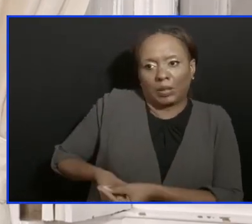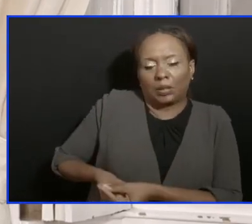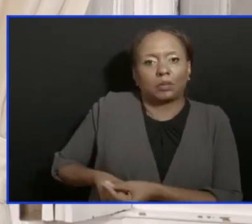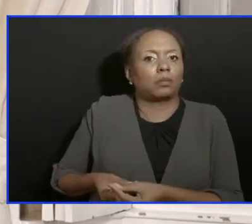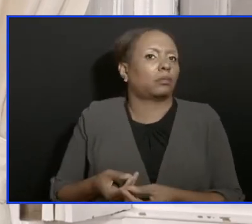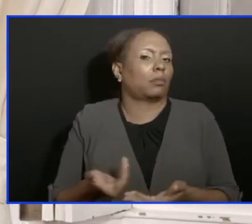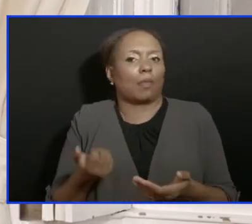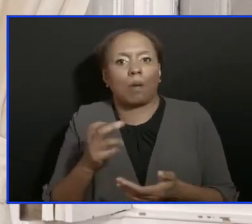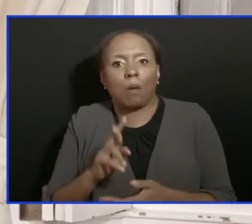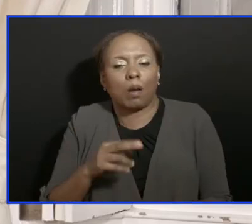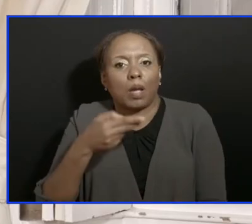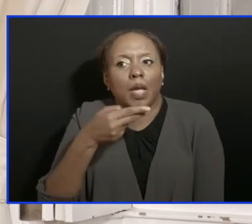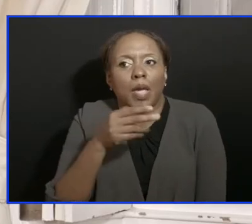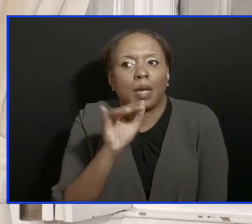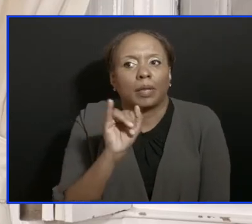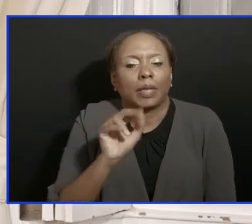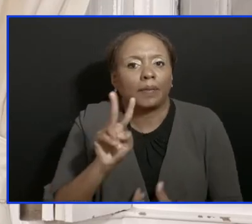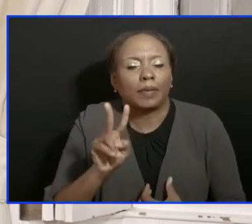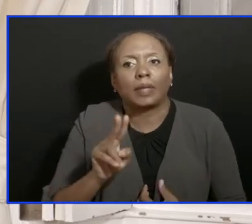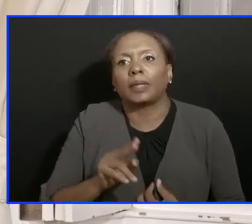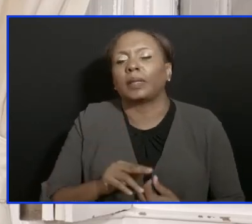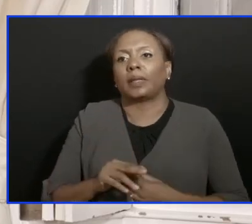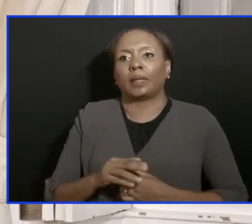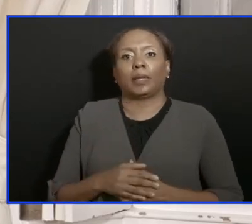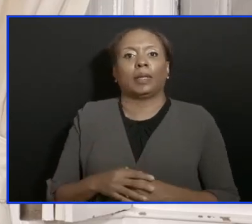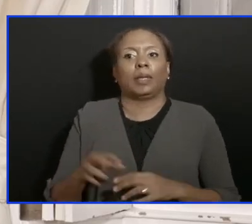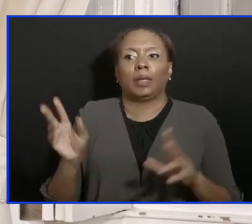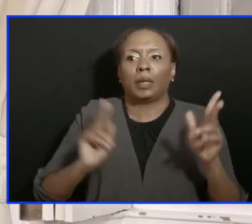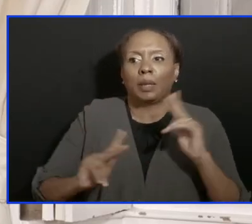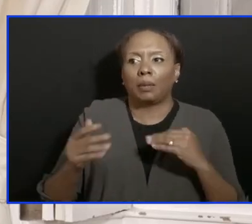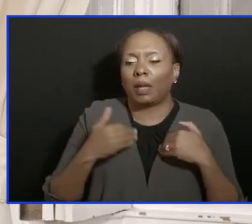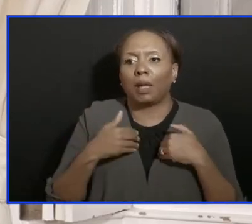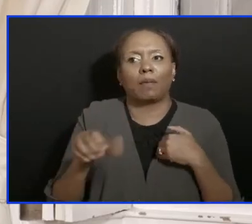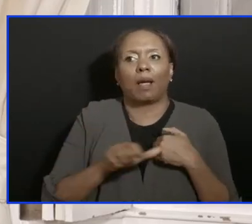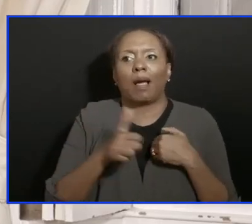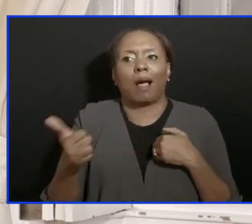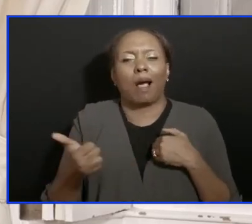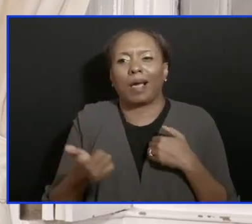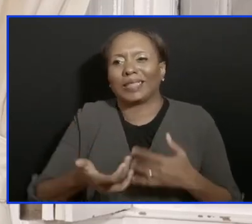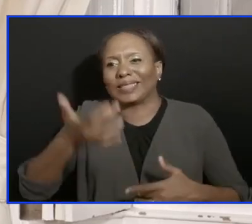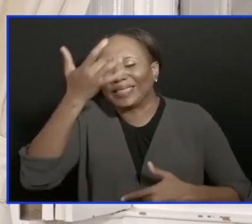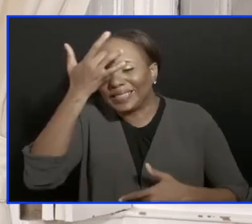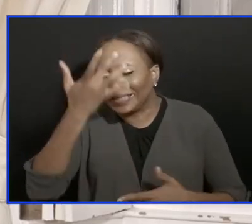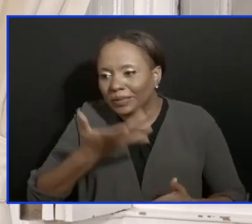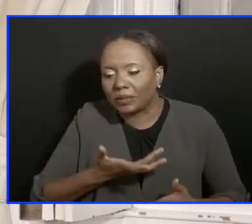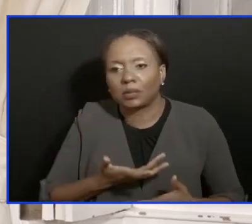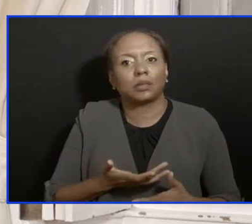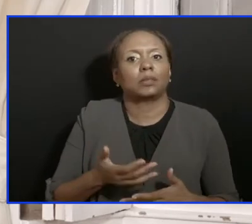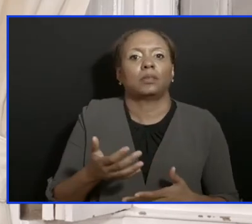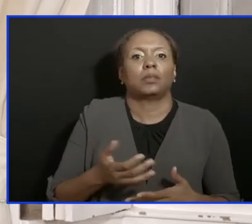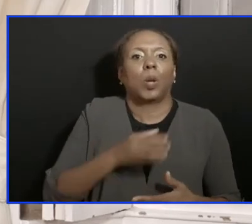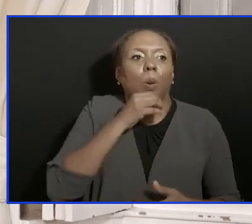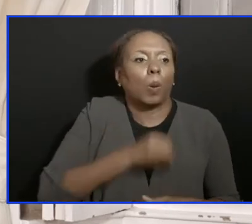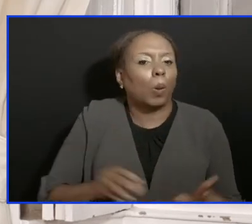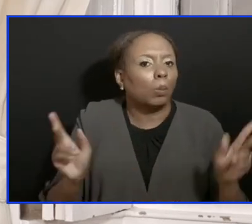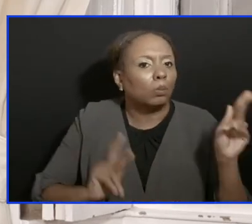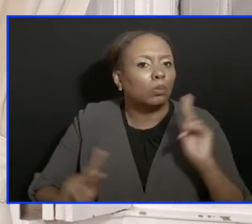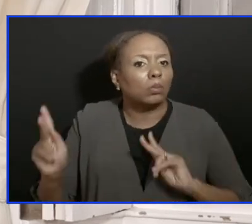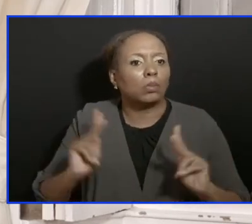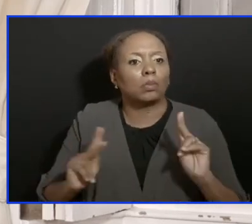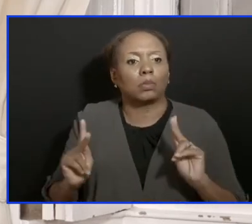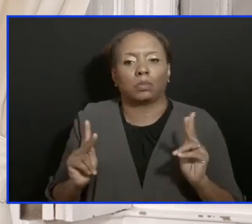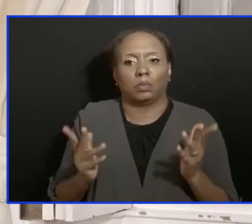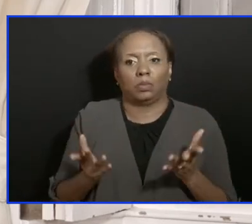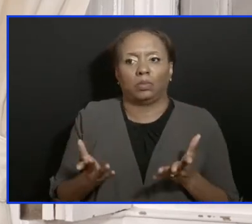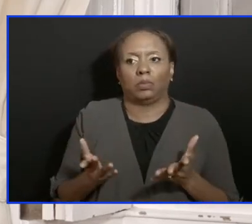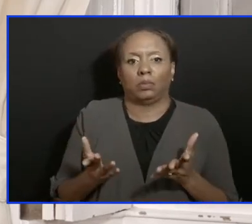as well as they would like to, persons who may have autoimmune disorders, and the elderly can at times not mount